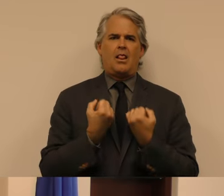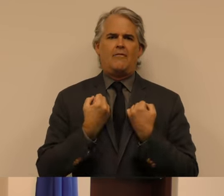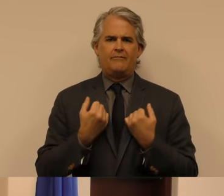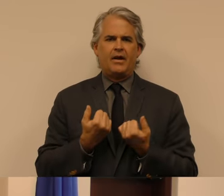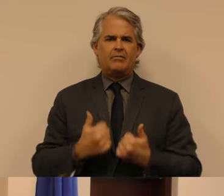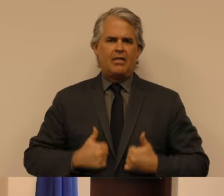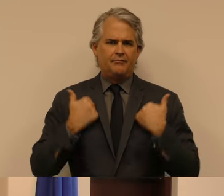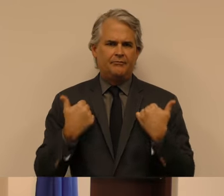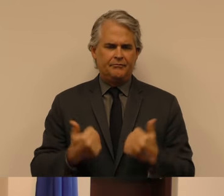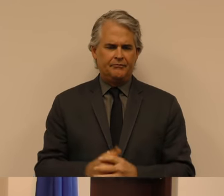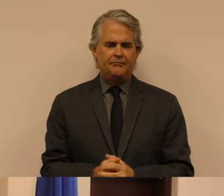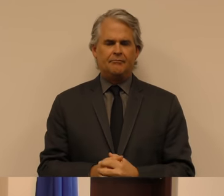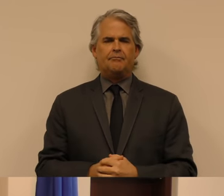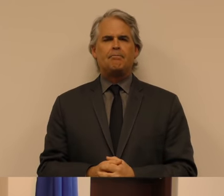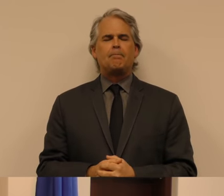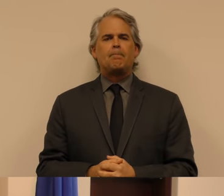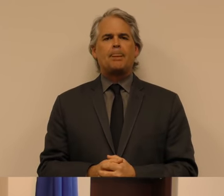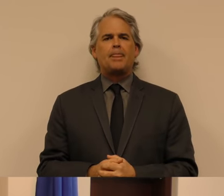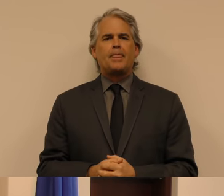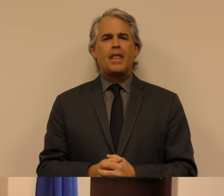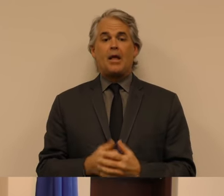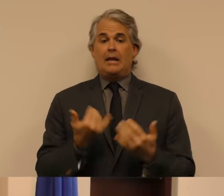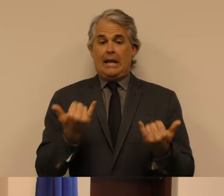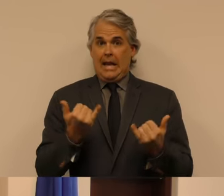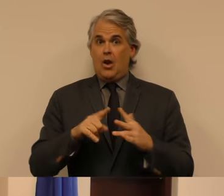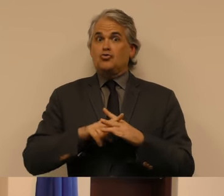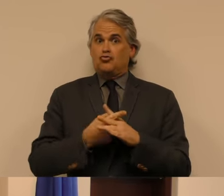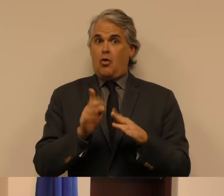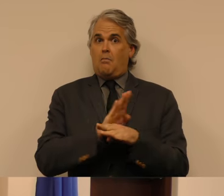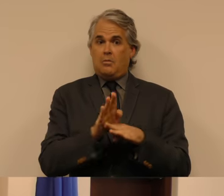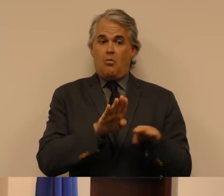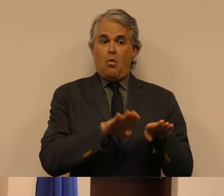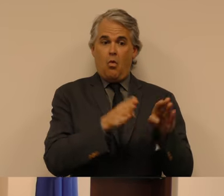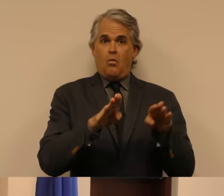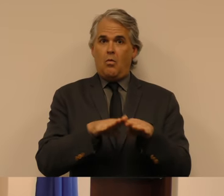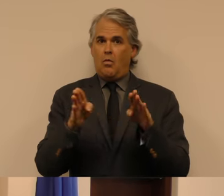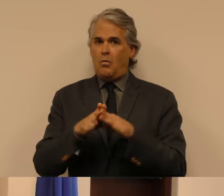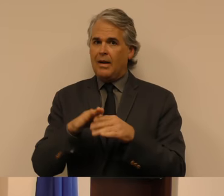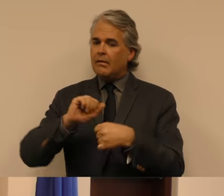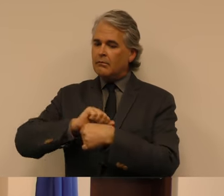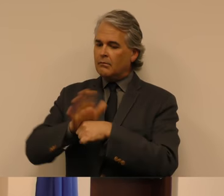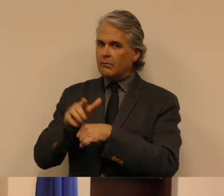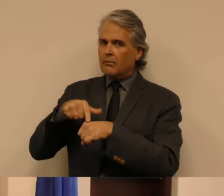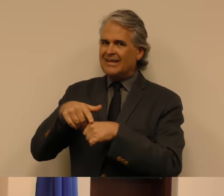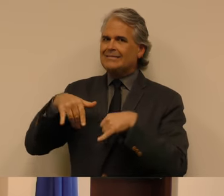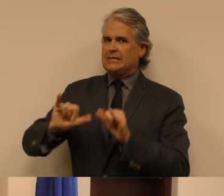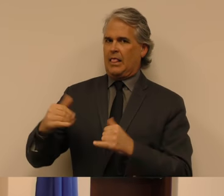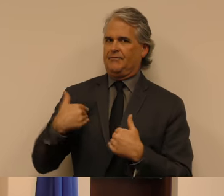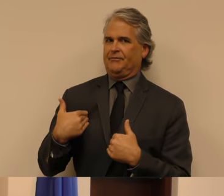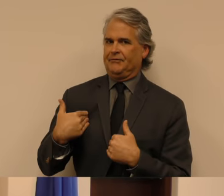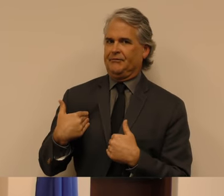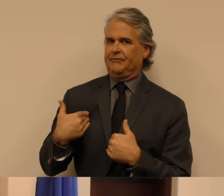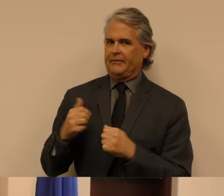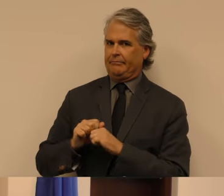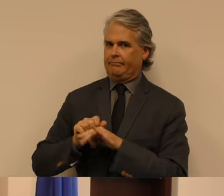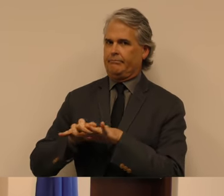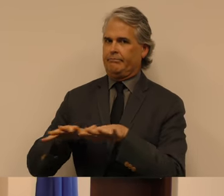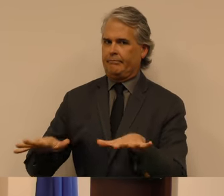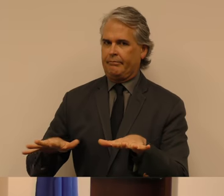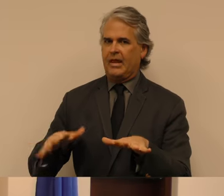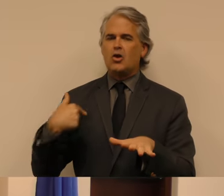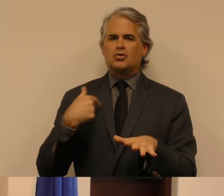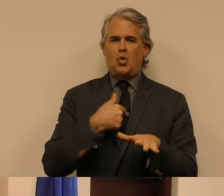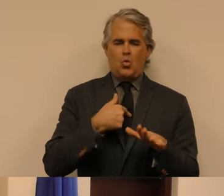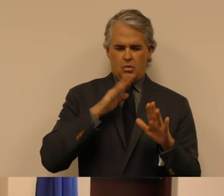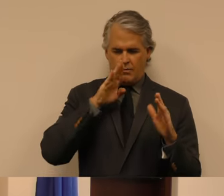While we've begun our reopening, the virus still lives with us and we continue to focus on an effective response.